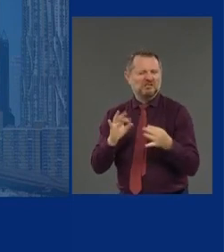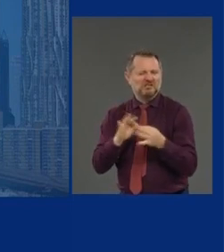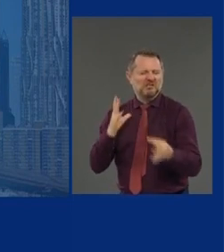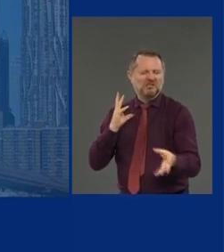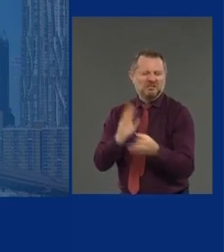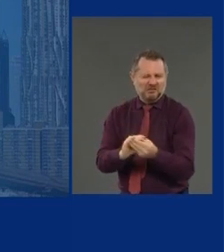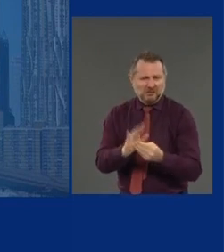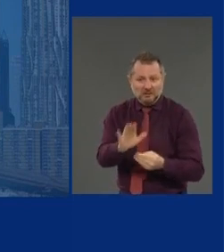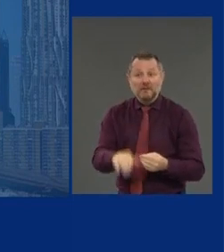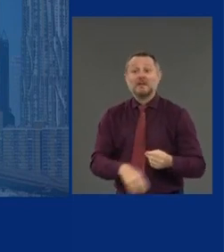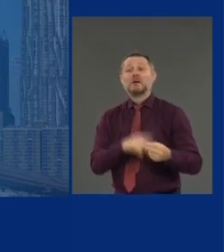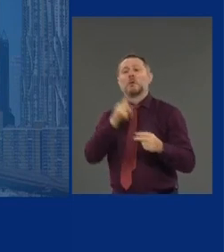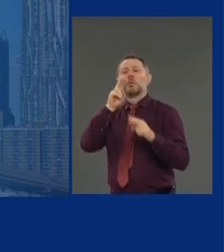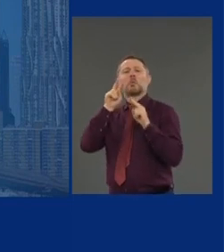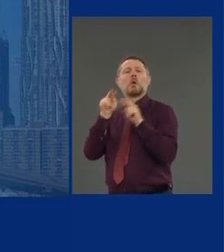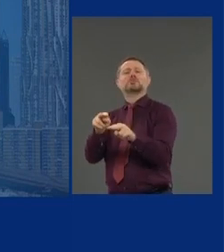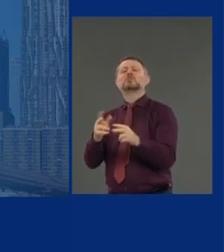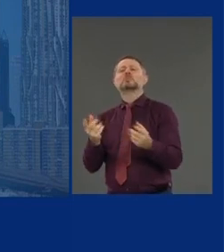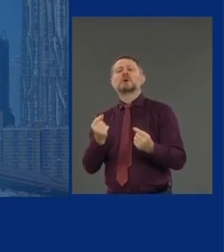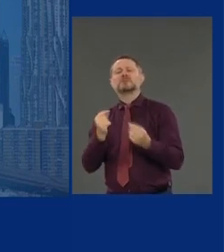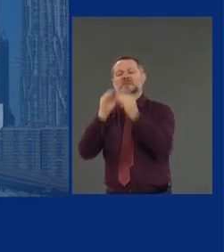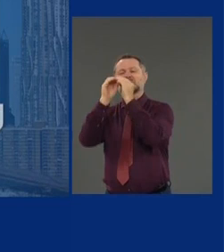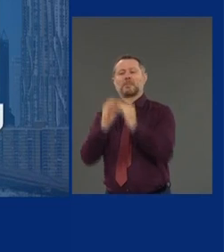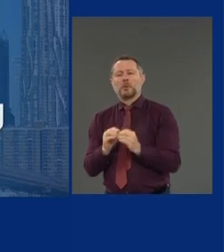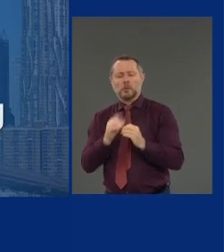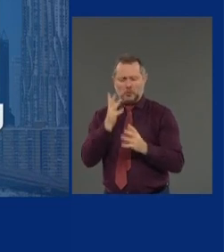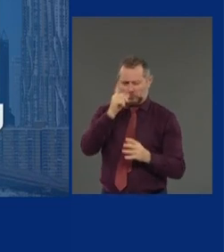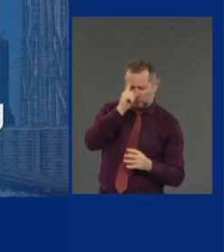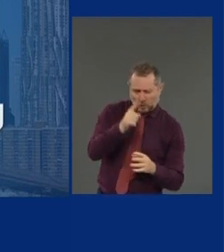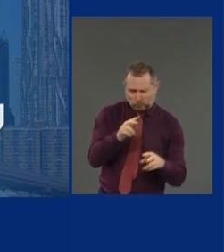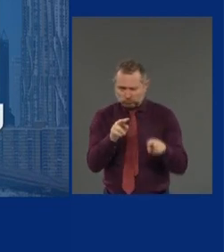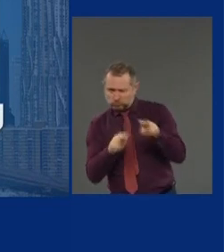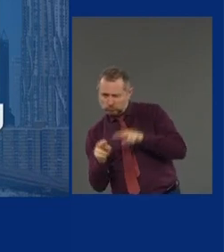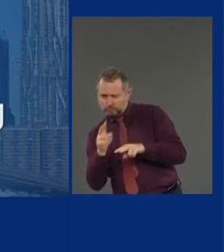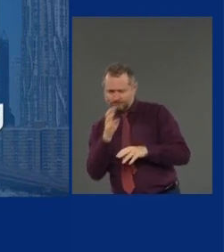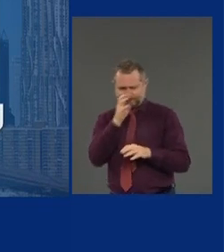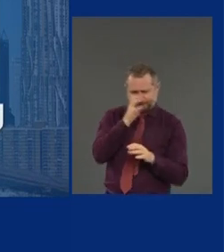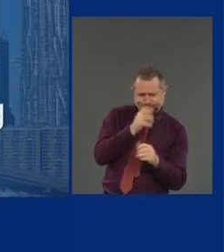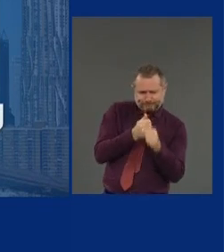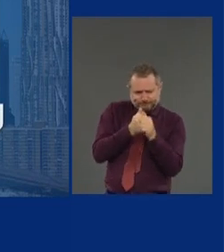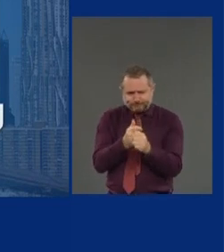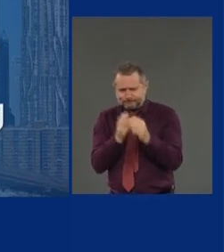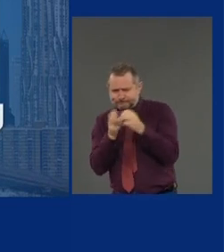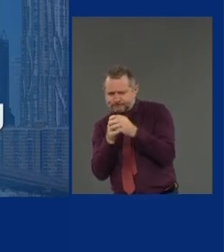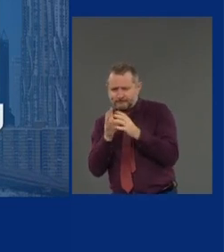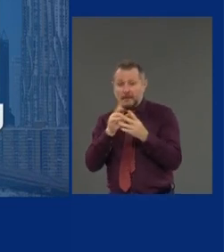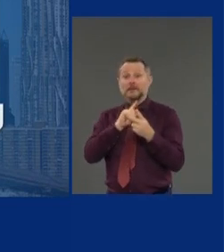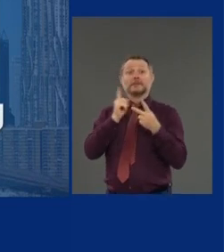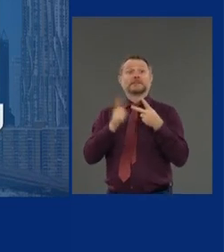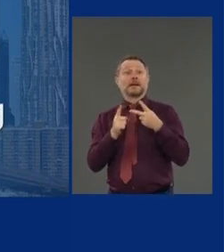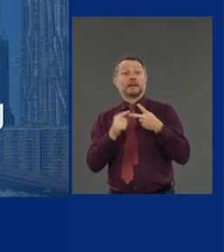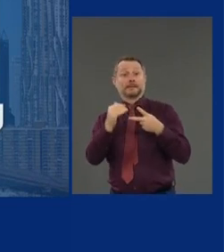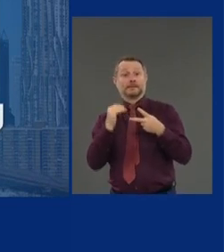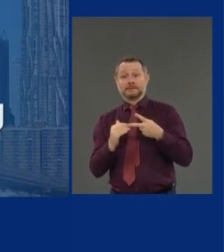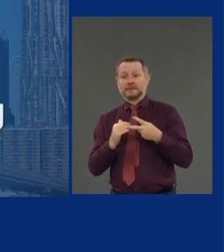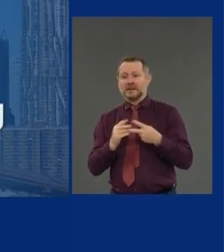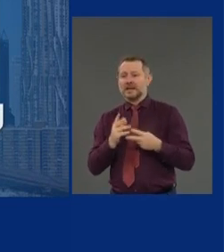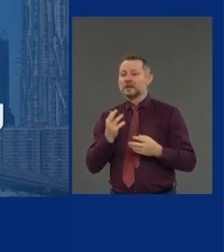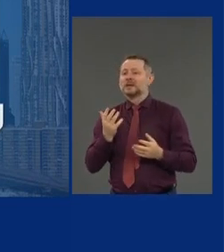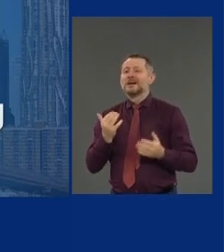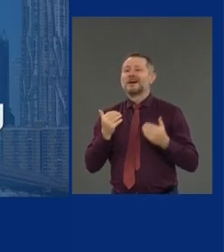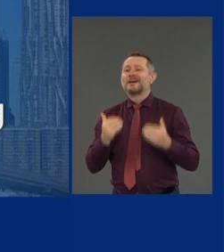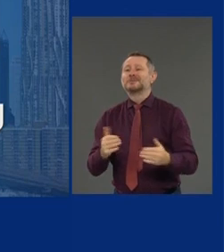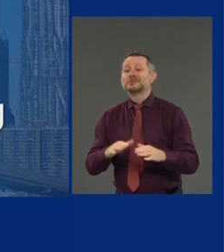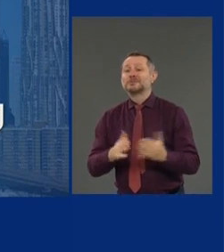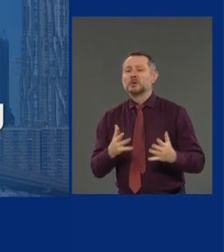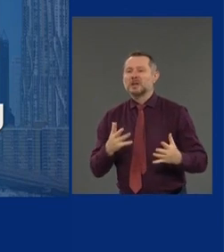Watch the numbers. Be smart. Be diligent. And second, let's energize